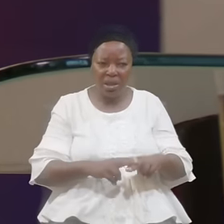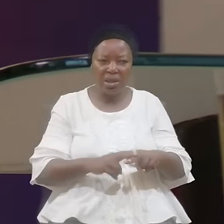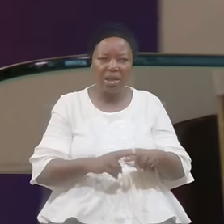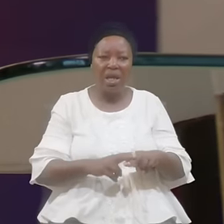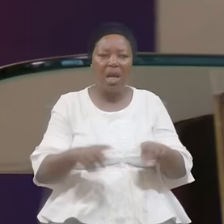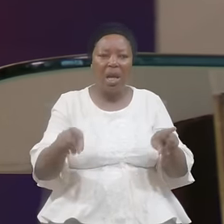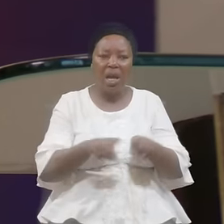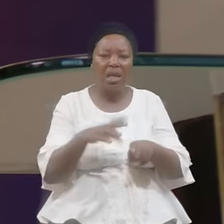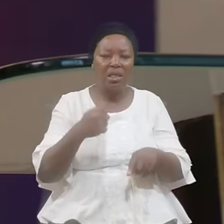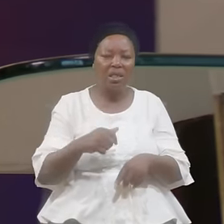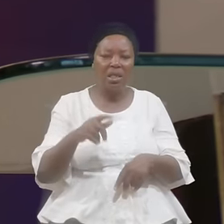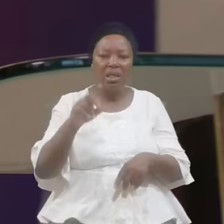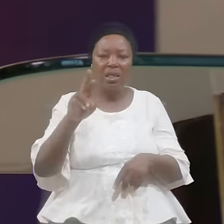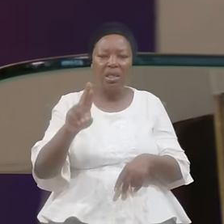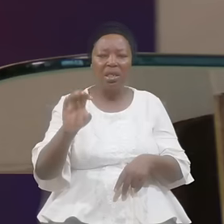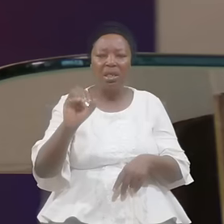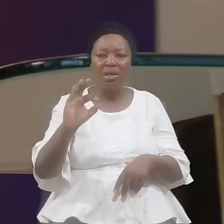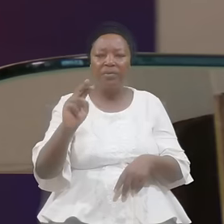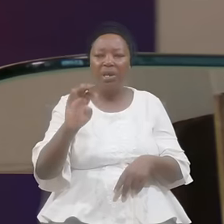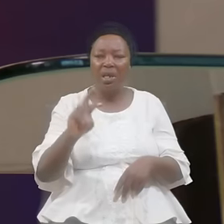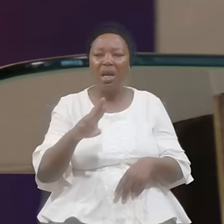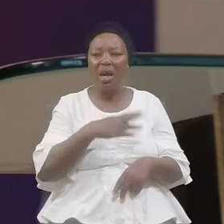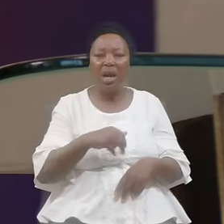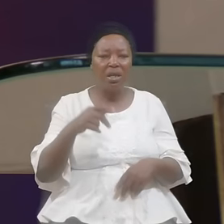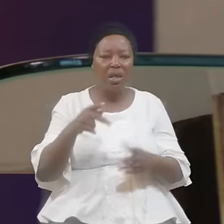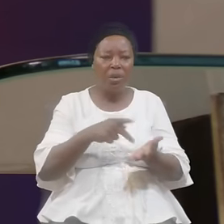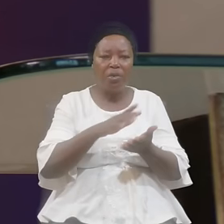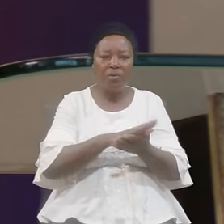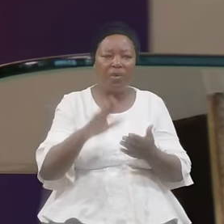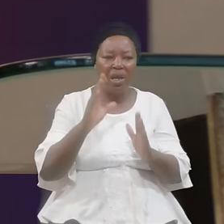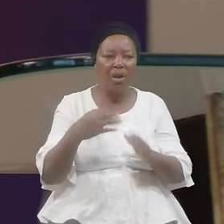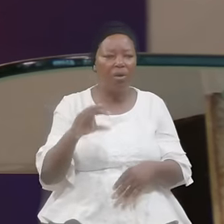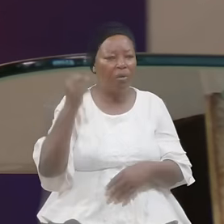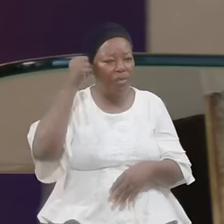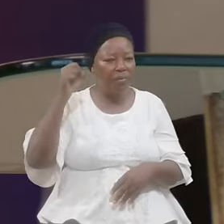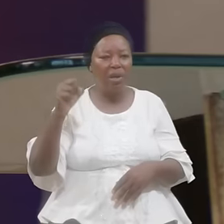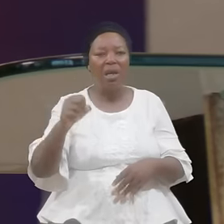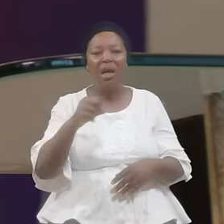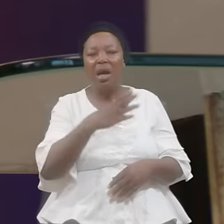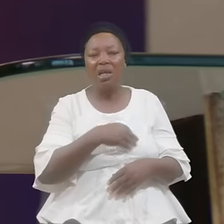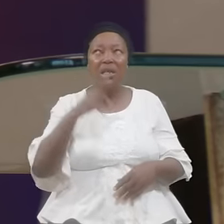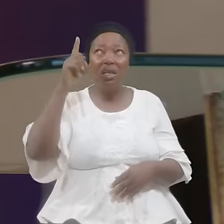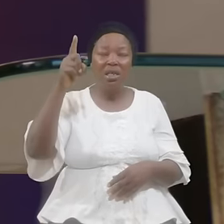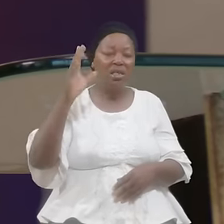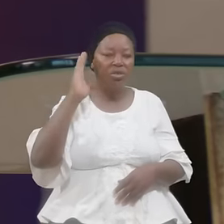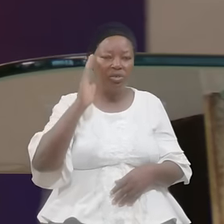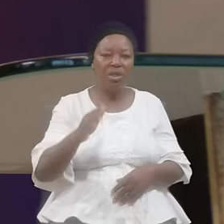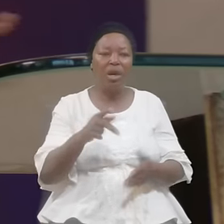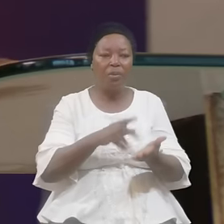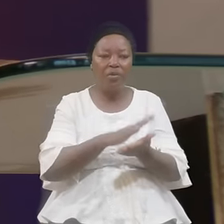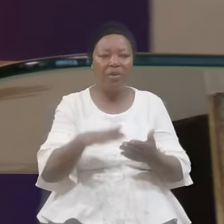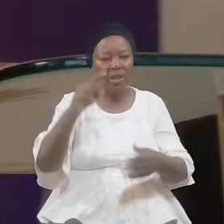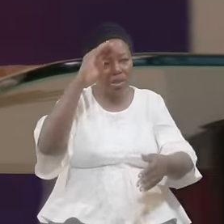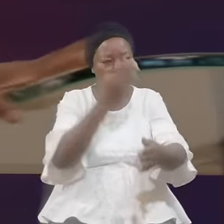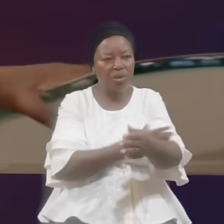Refiner A Purifier Of Silver He Shall Purify The Sons Of Levi